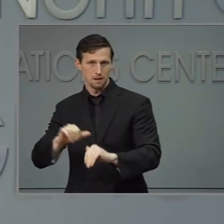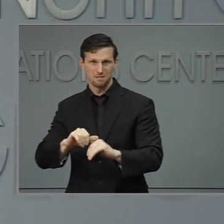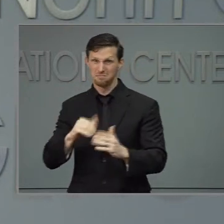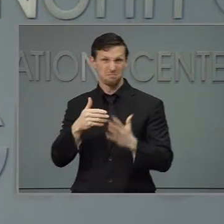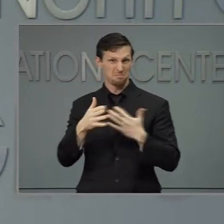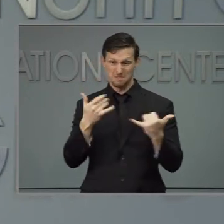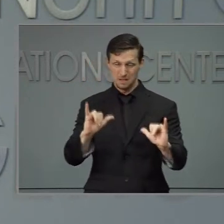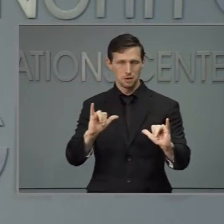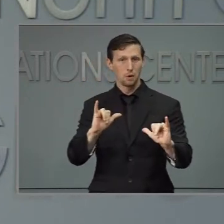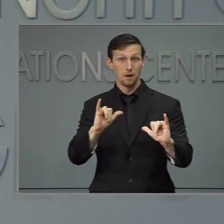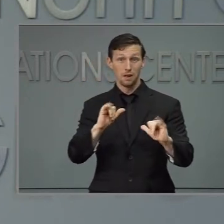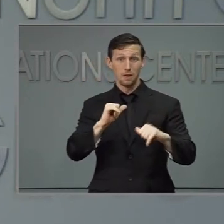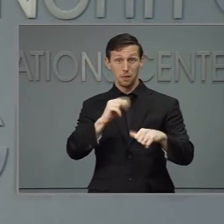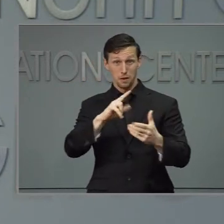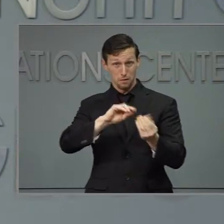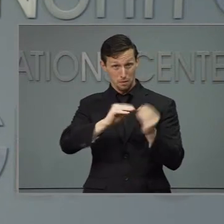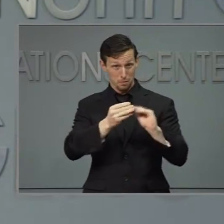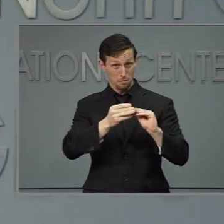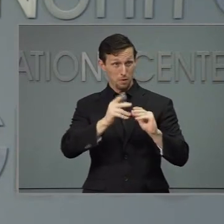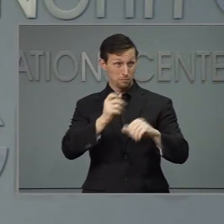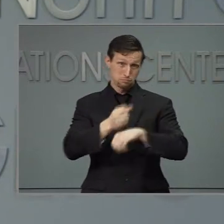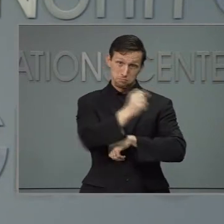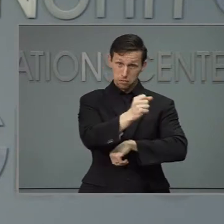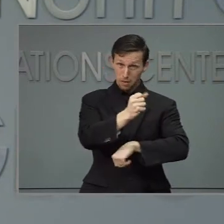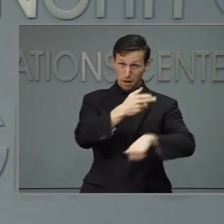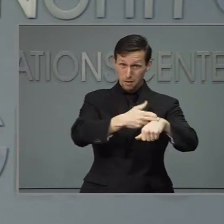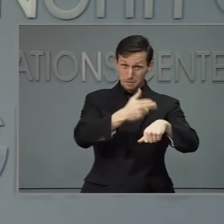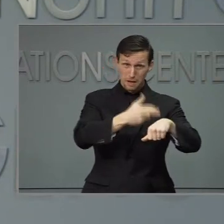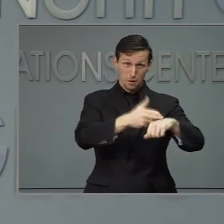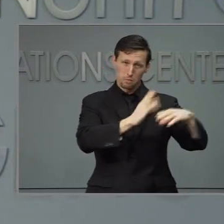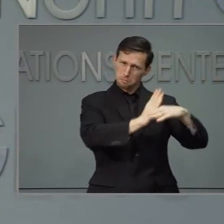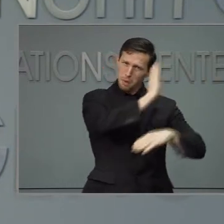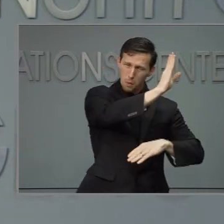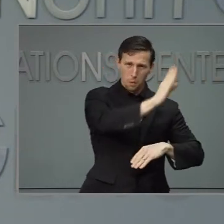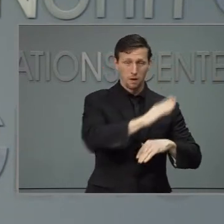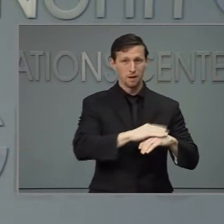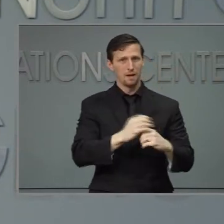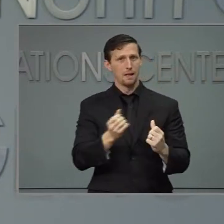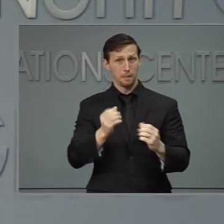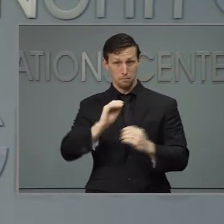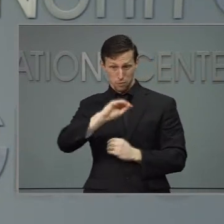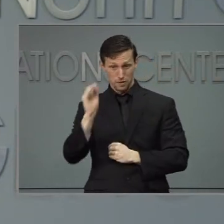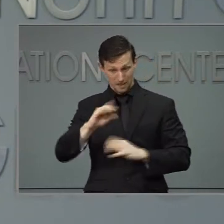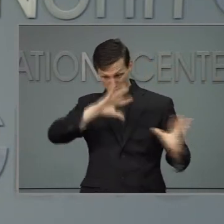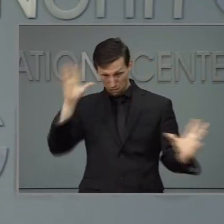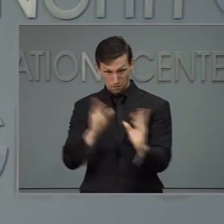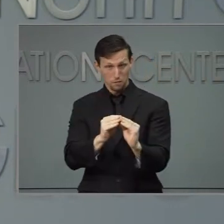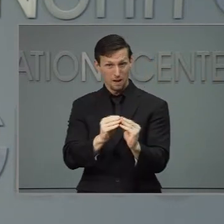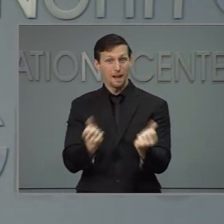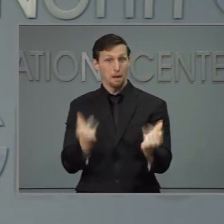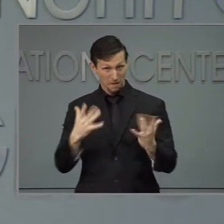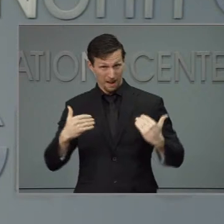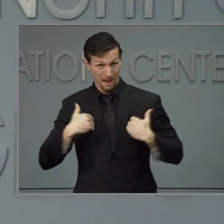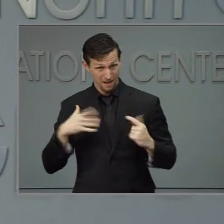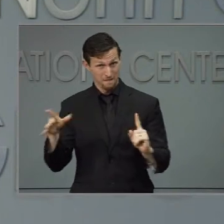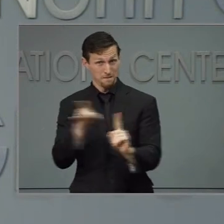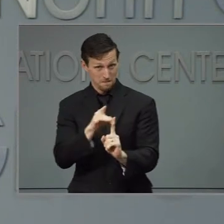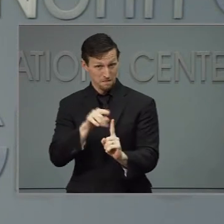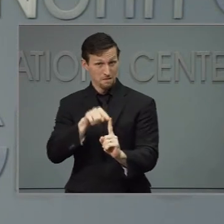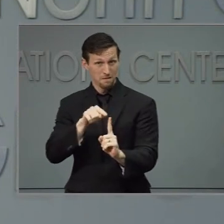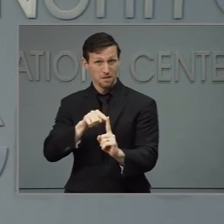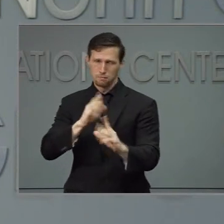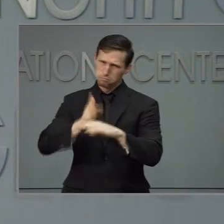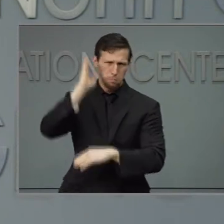hospital and record high percent positives. Keeping people from getting sick and having to check into